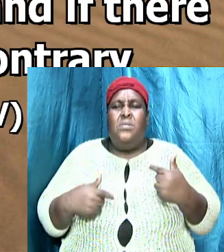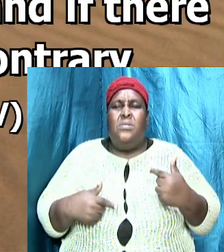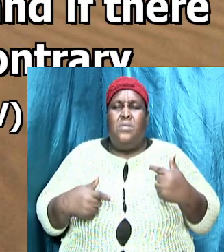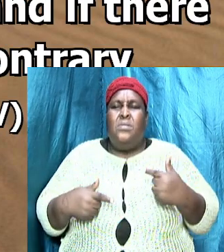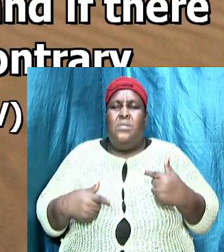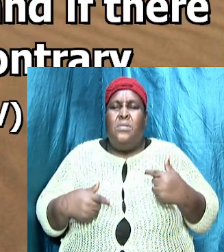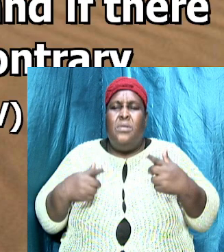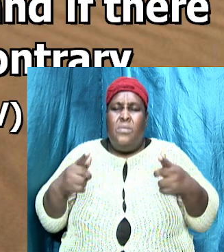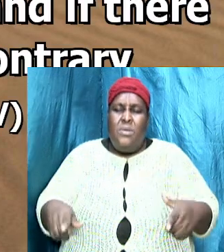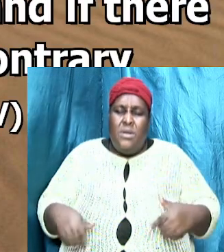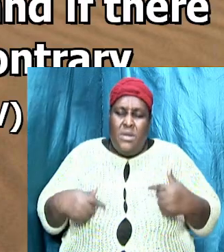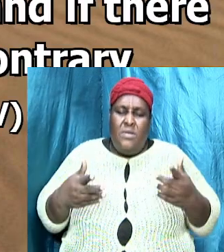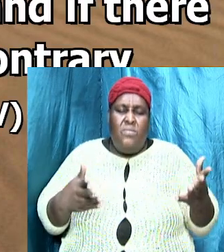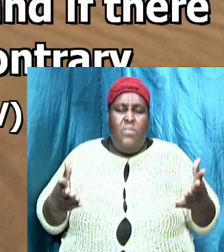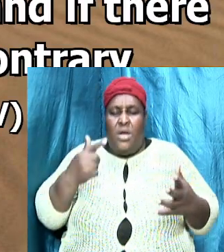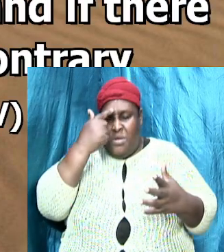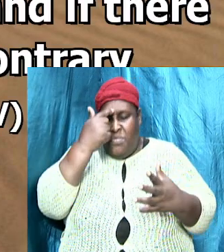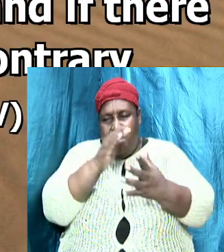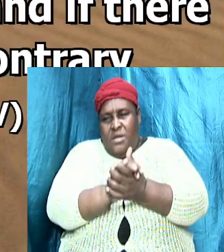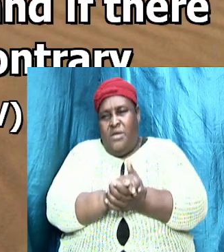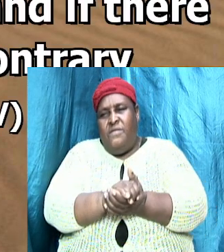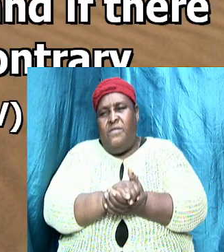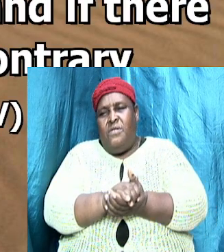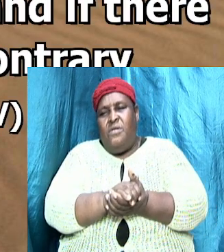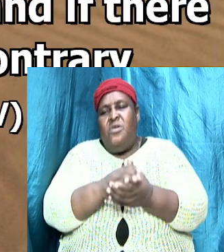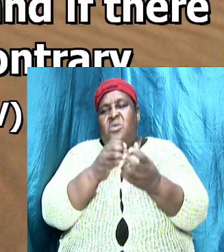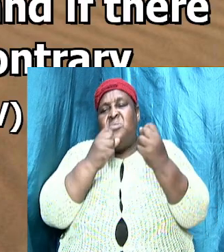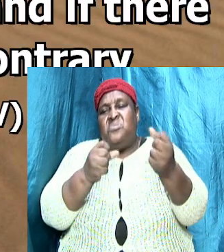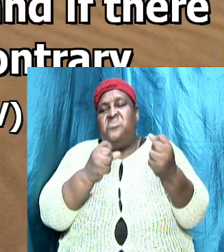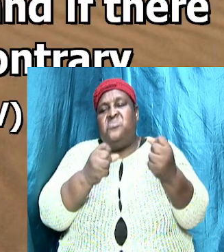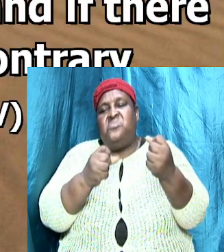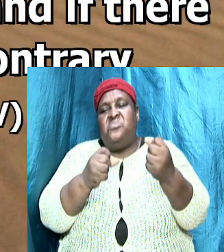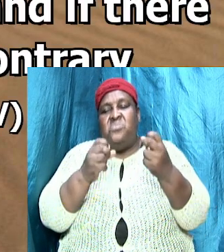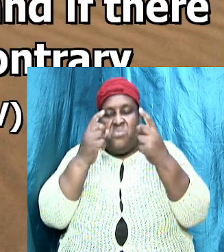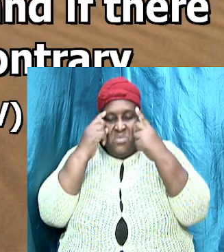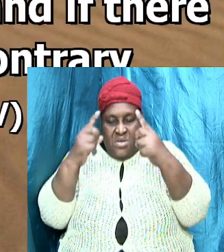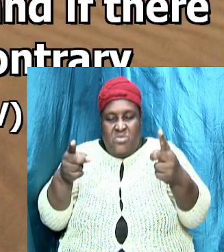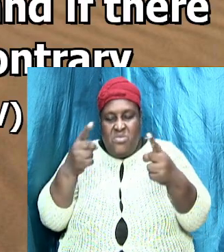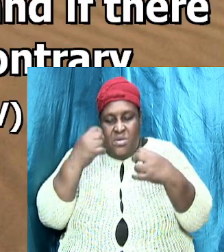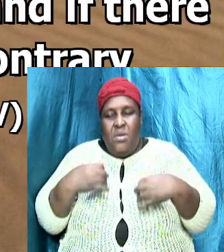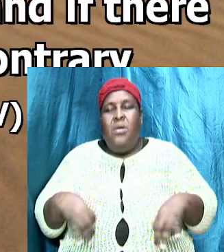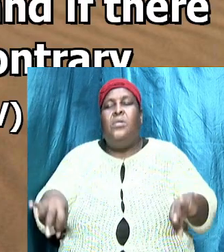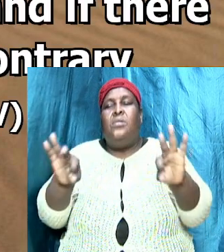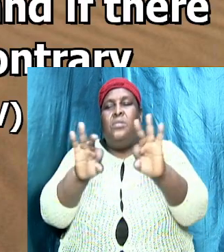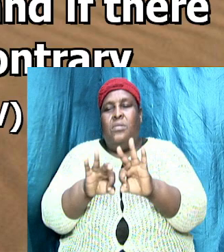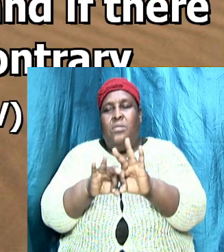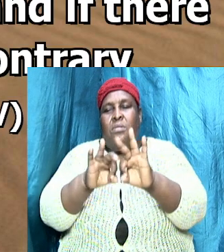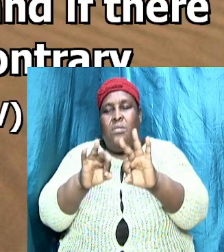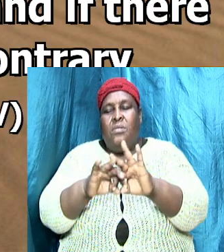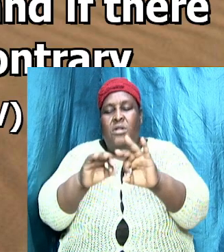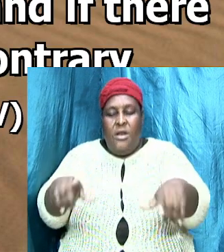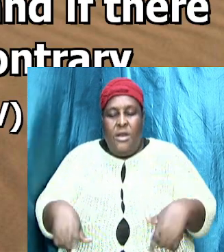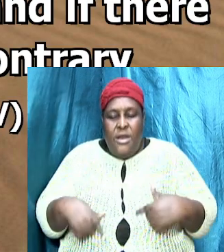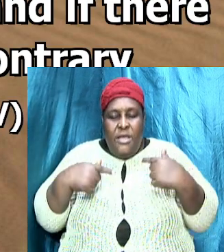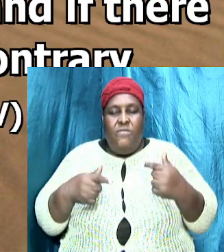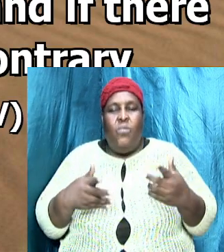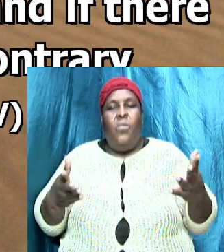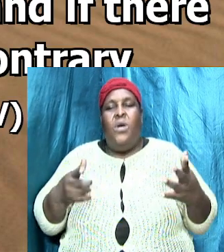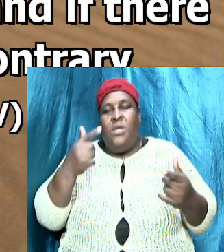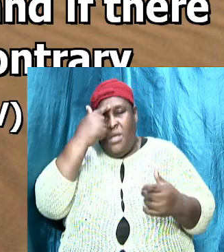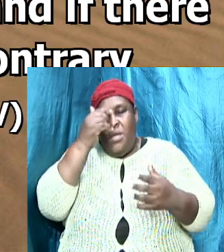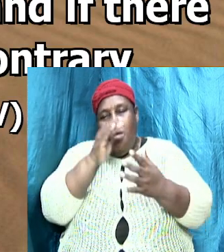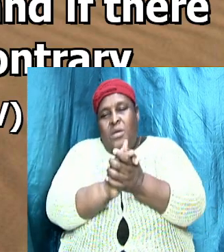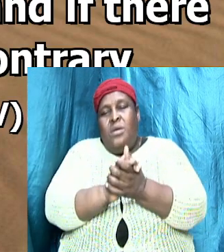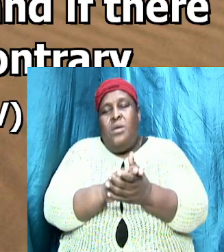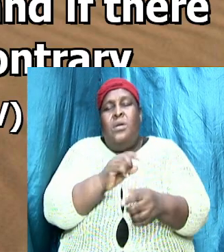we believe sound doctrine is important because we live what we believe when we teach